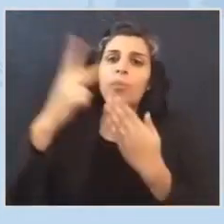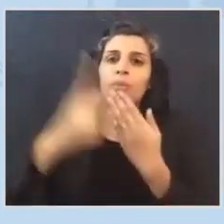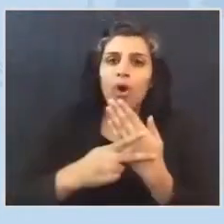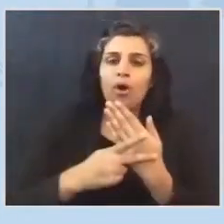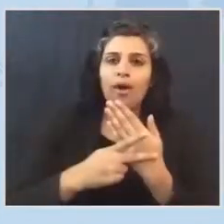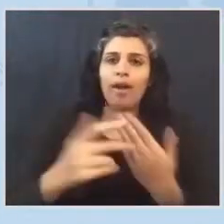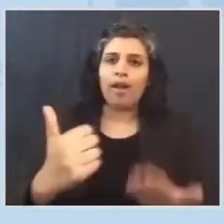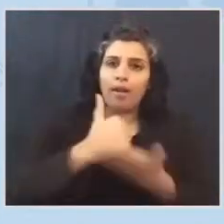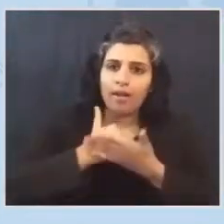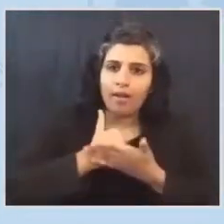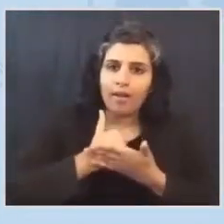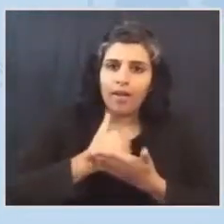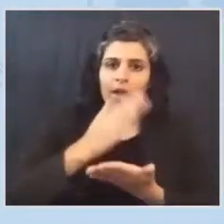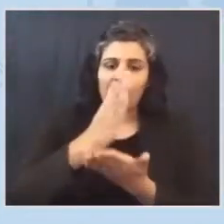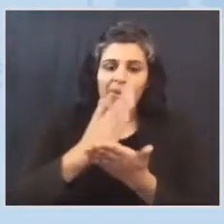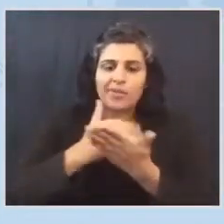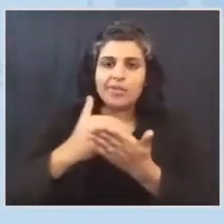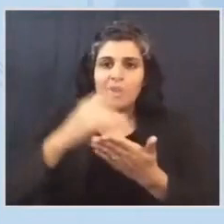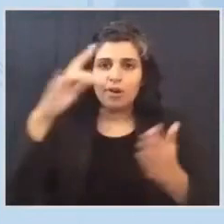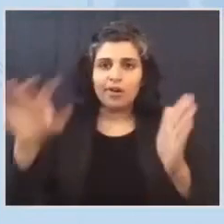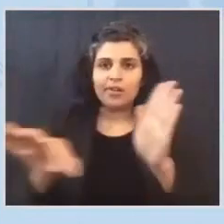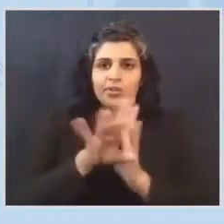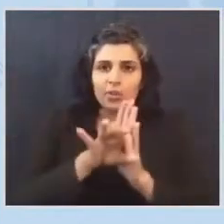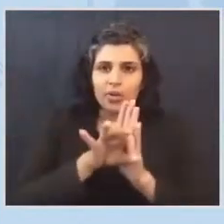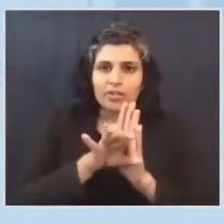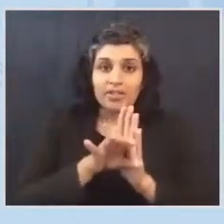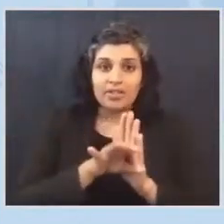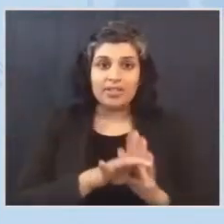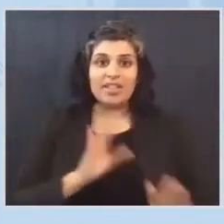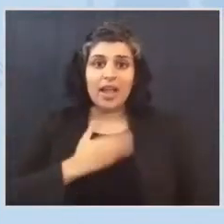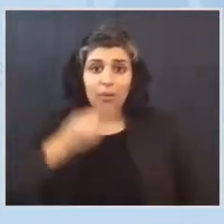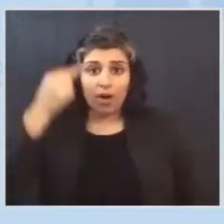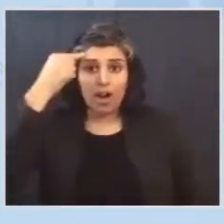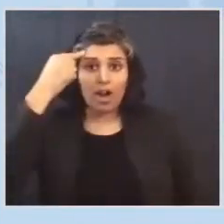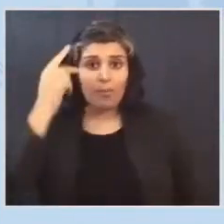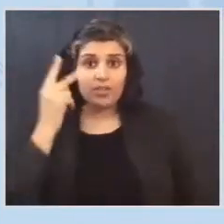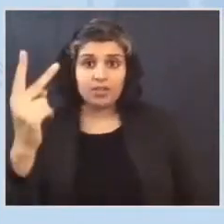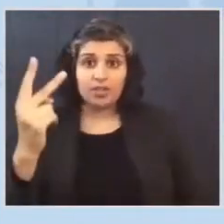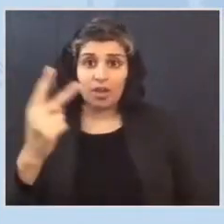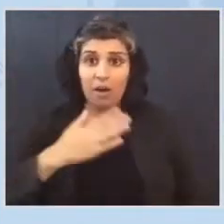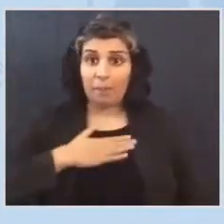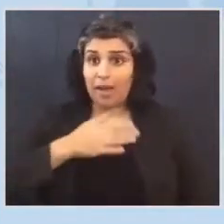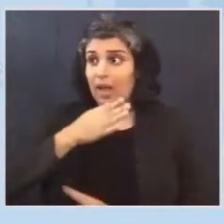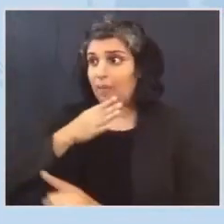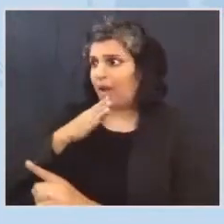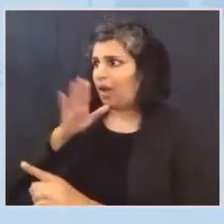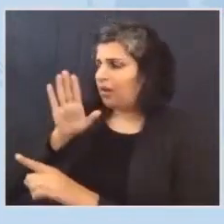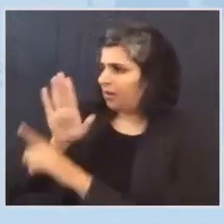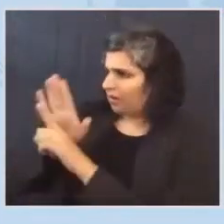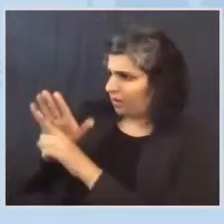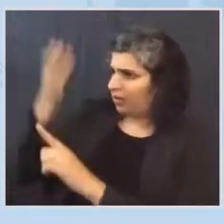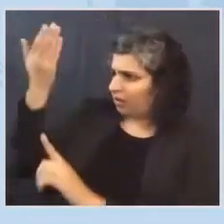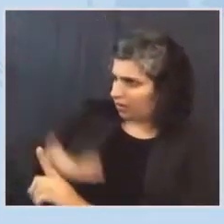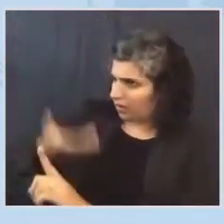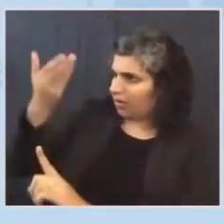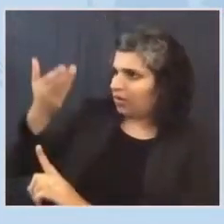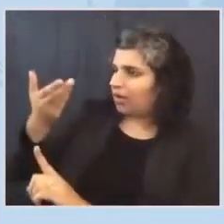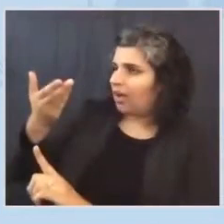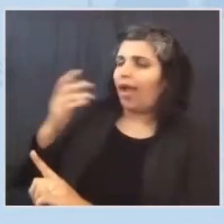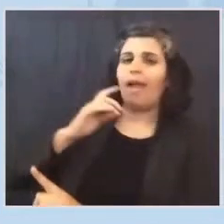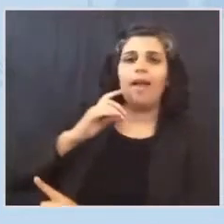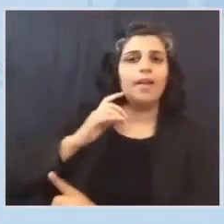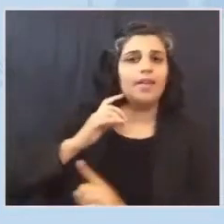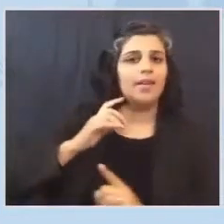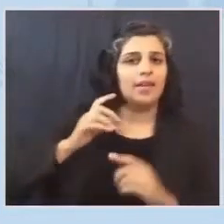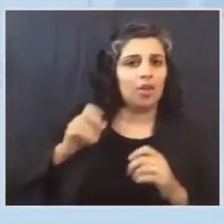budgetary choices, because of a government that saw my mother's dignity and gave her a chance.